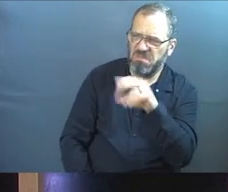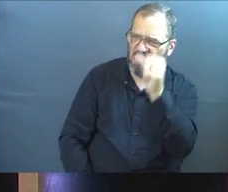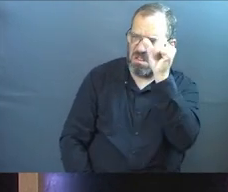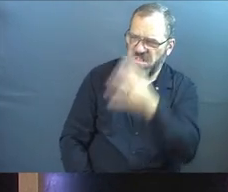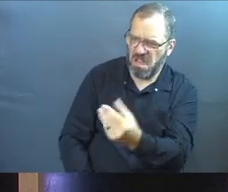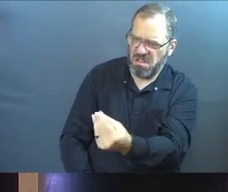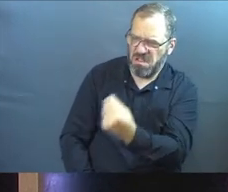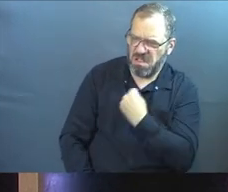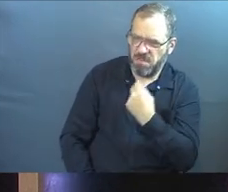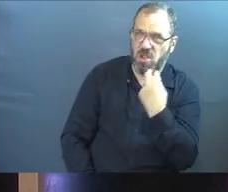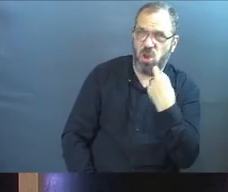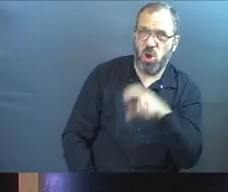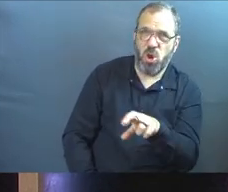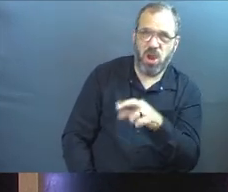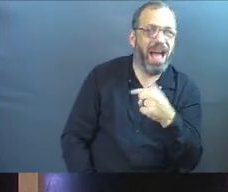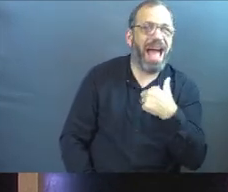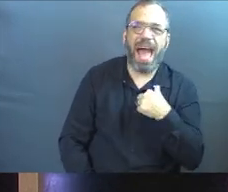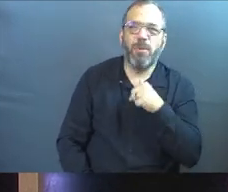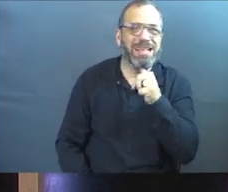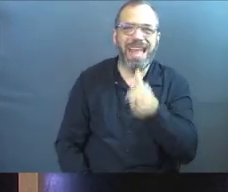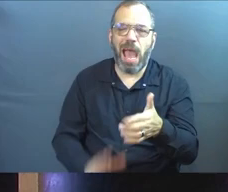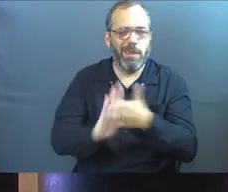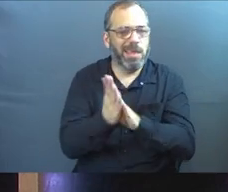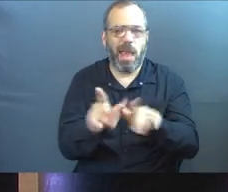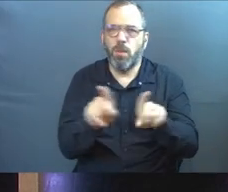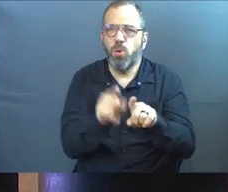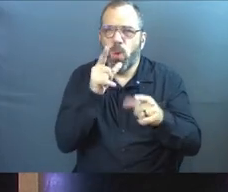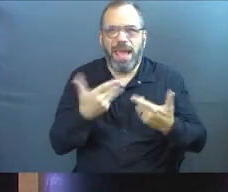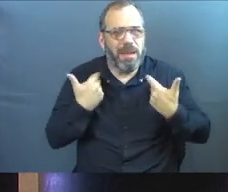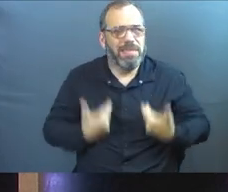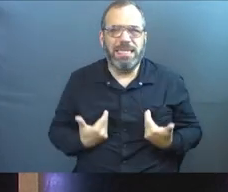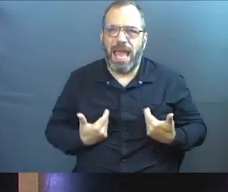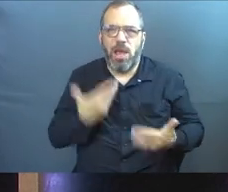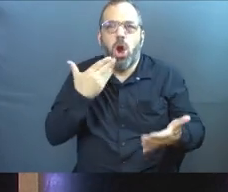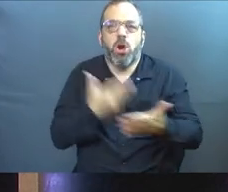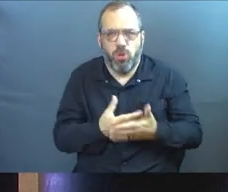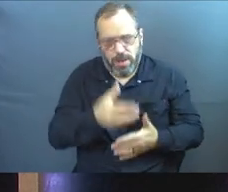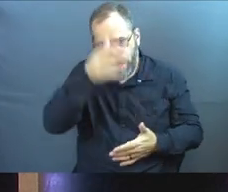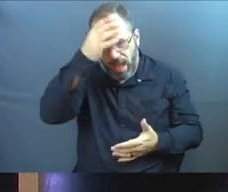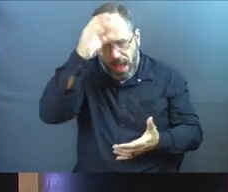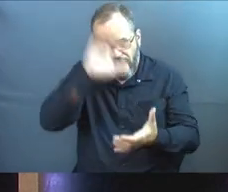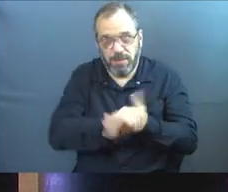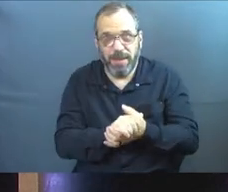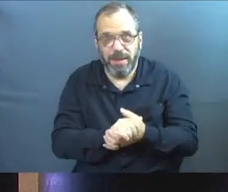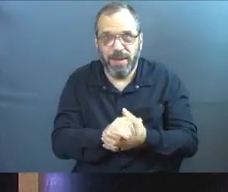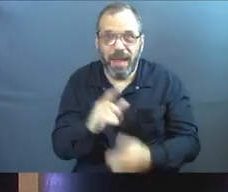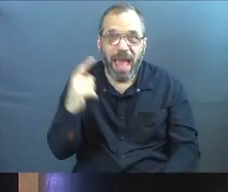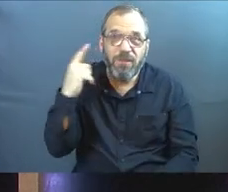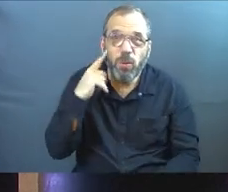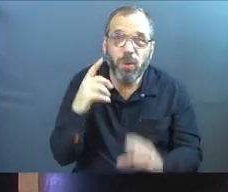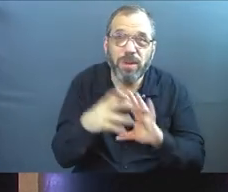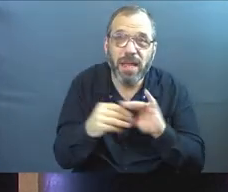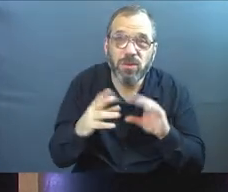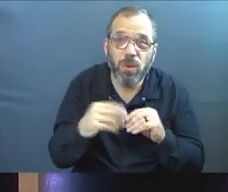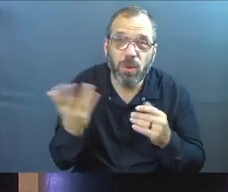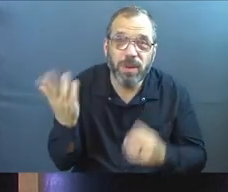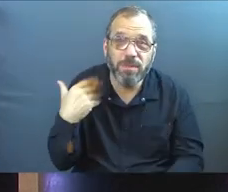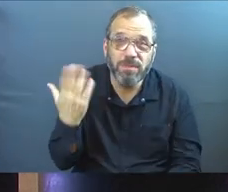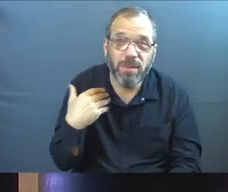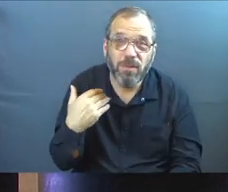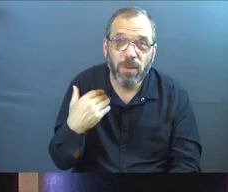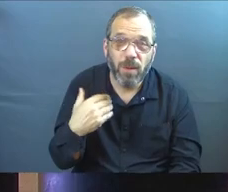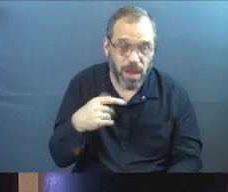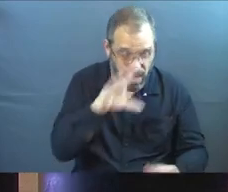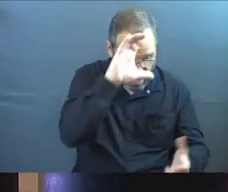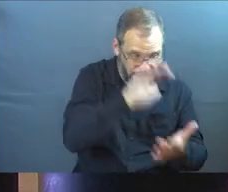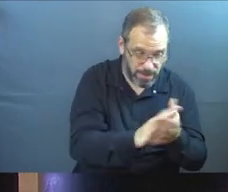God hadn't given me her, I would not be the man that I am today. You ever heard people say that? They